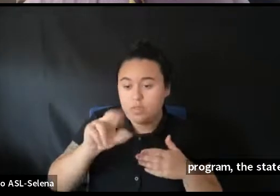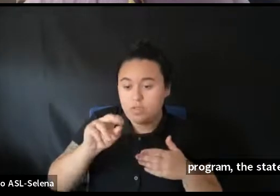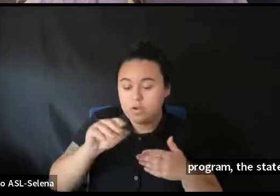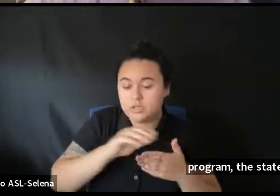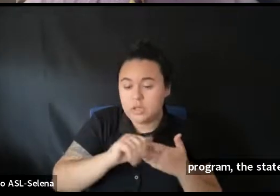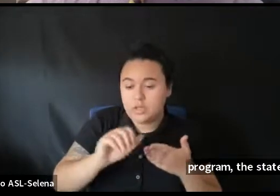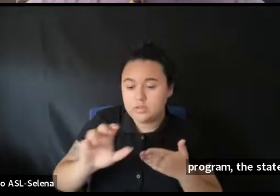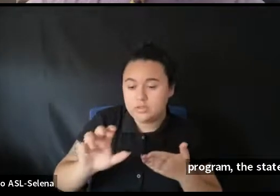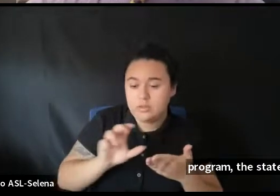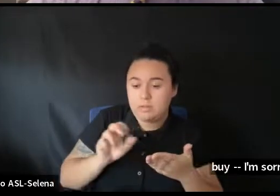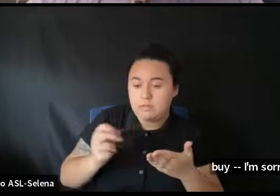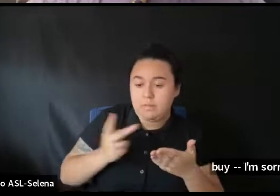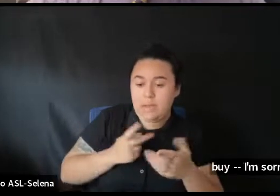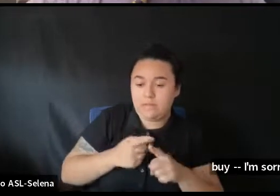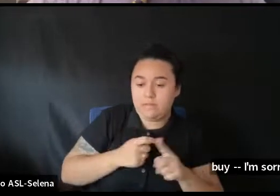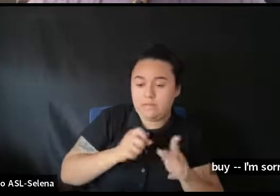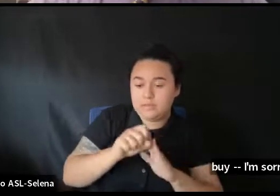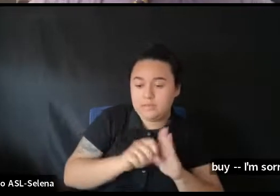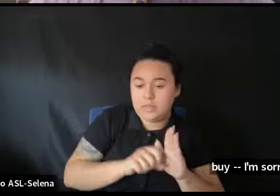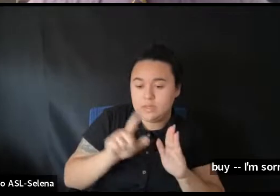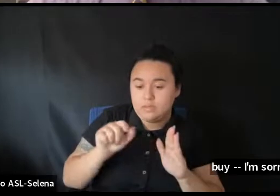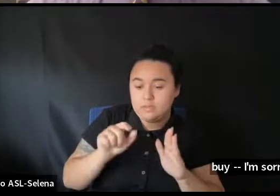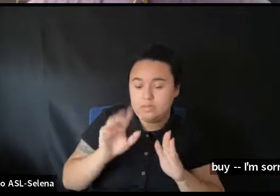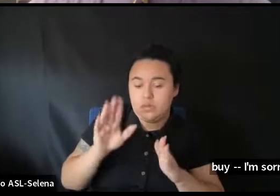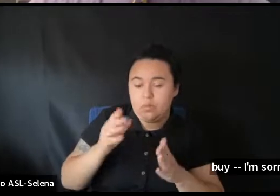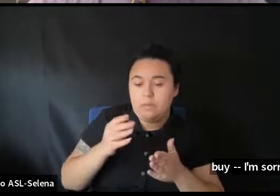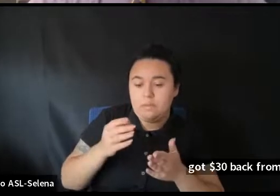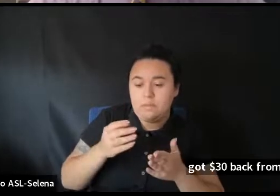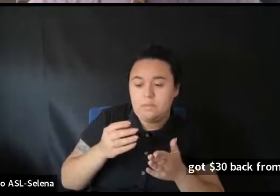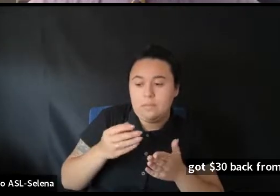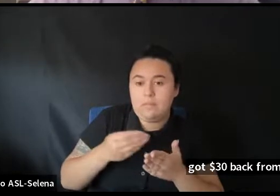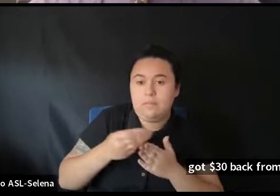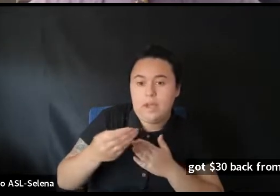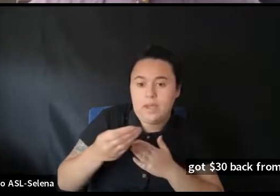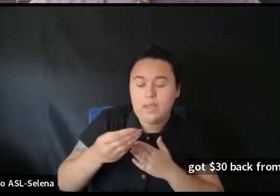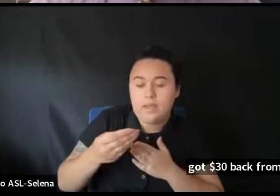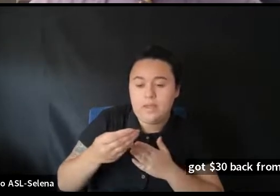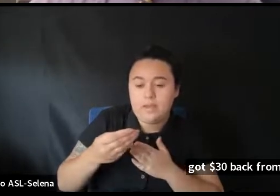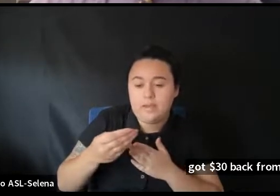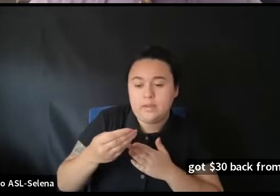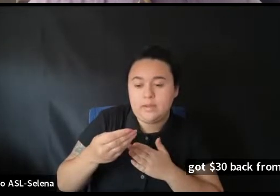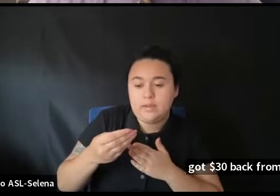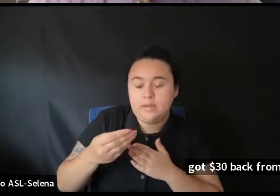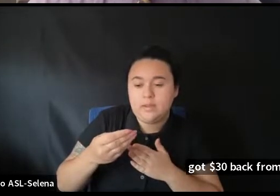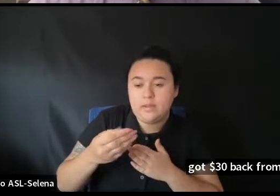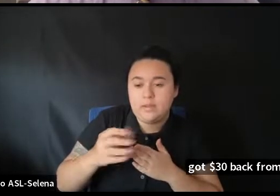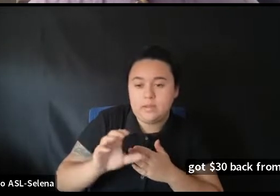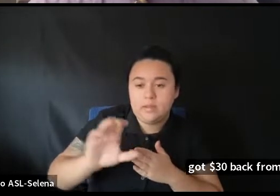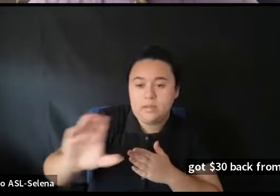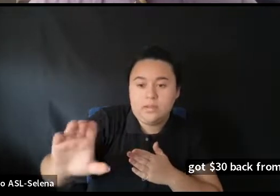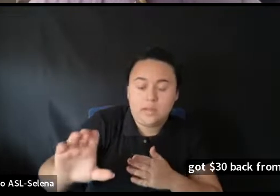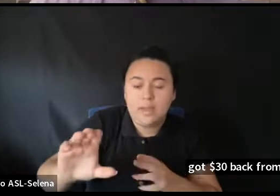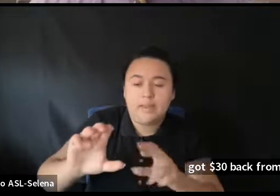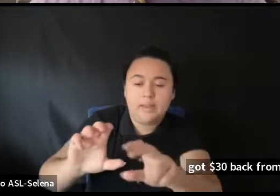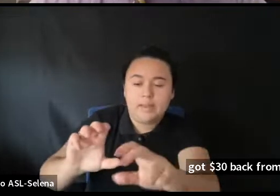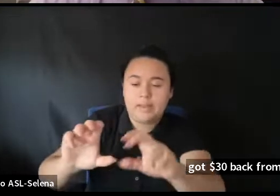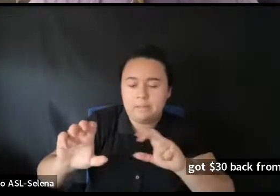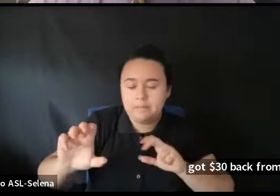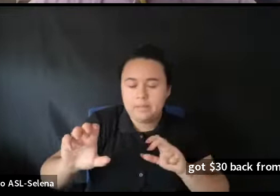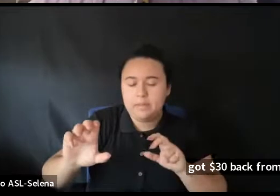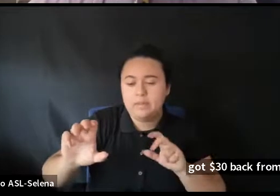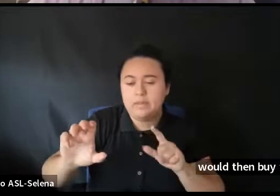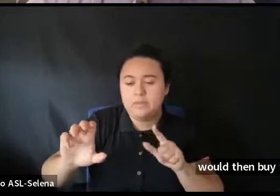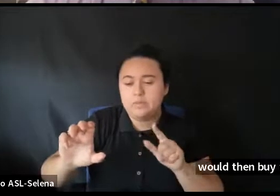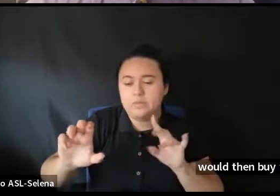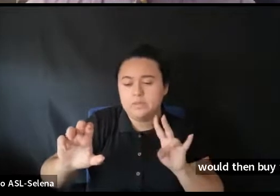of Louisiana. They would then buy that from me and hand me over $27. And then I've